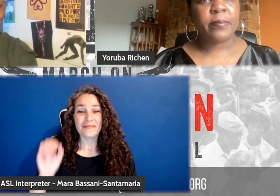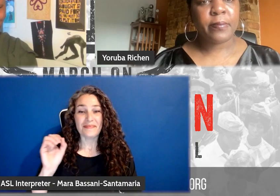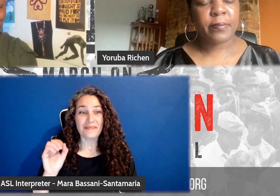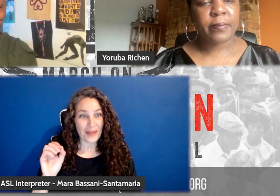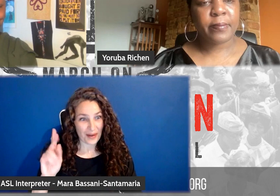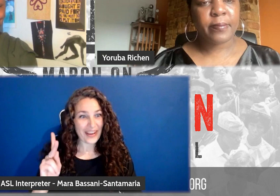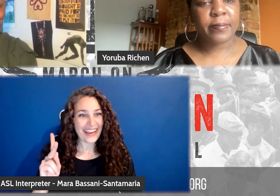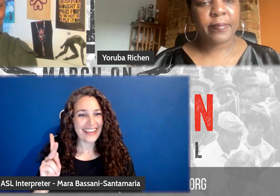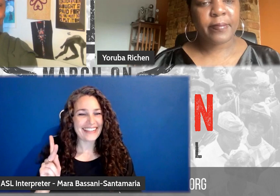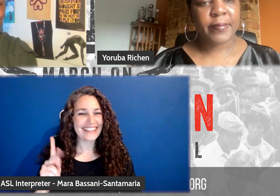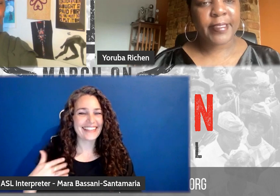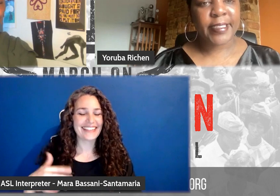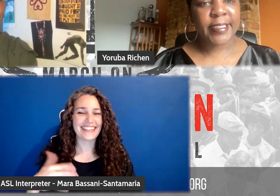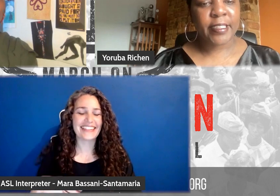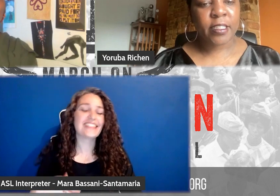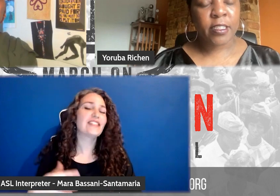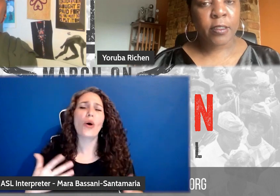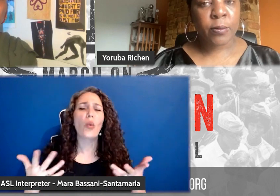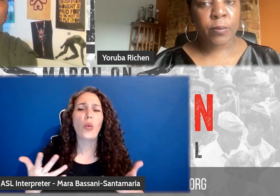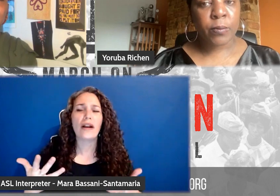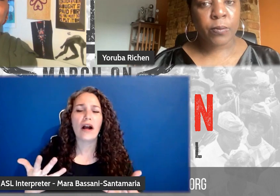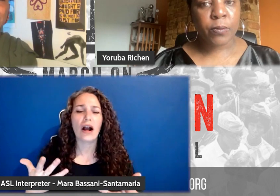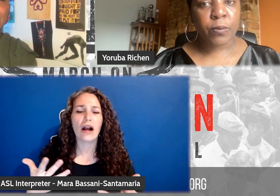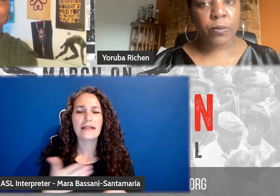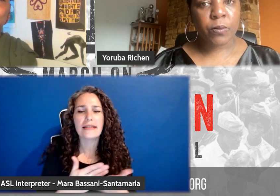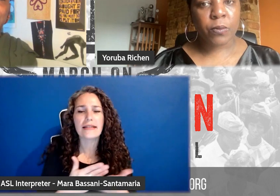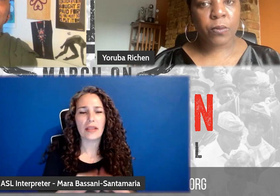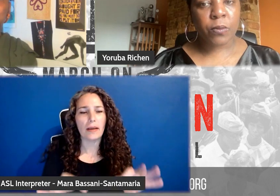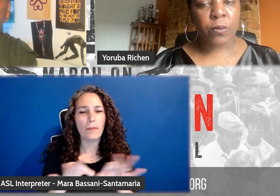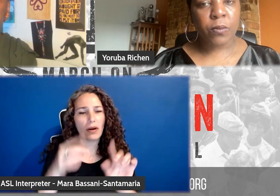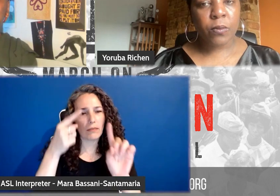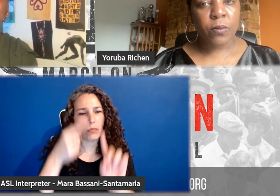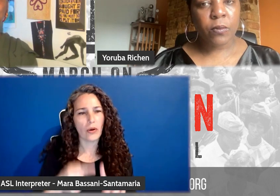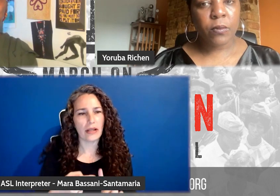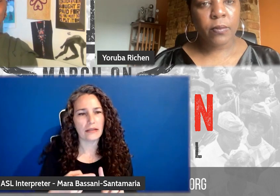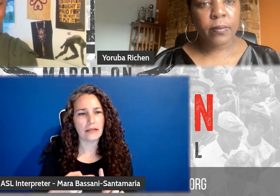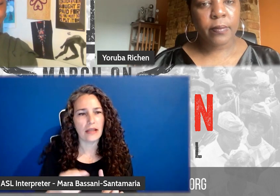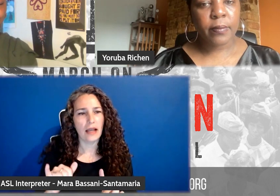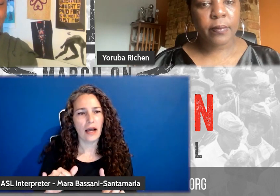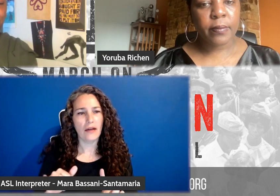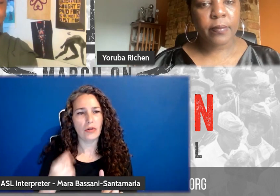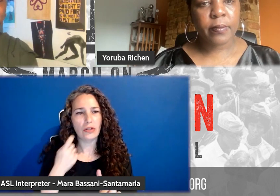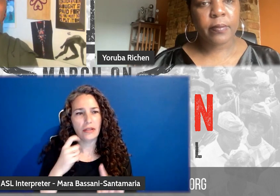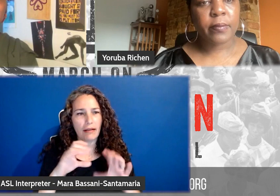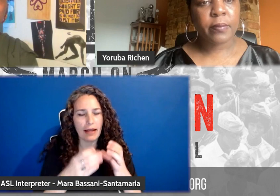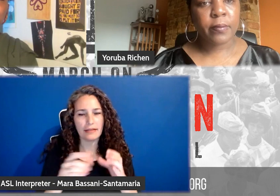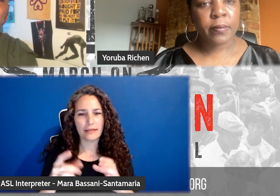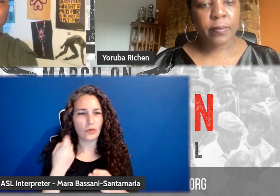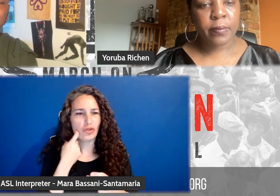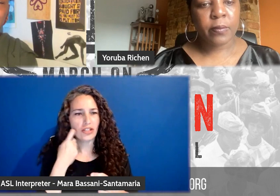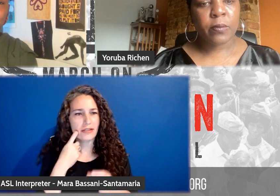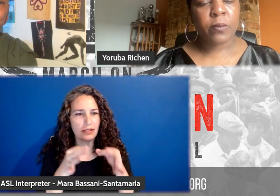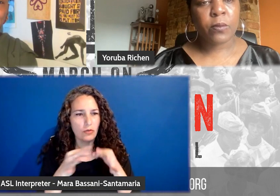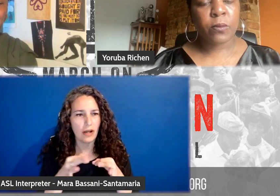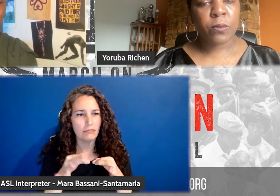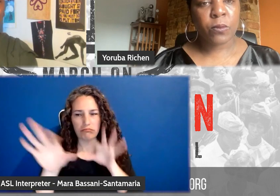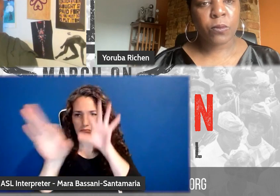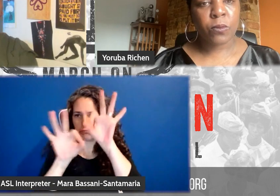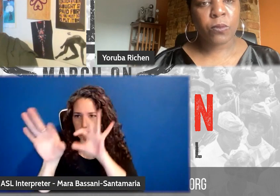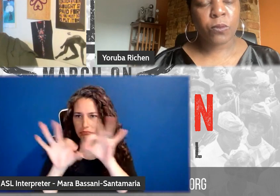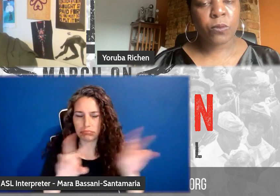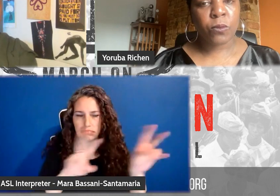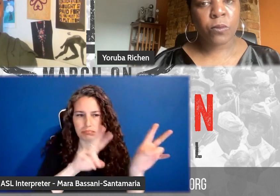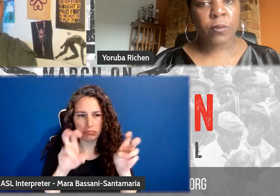Okay. So what are some of the key points of the process you just described from the selection of the topic